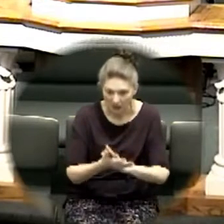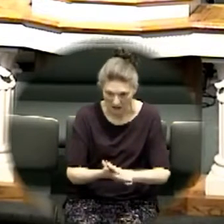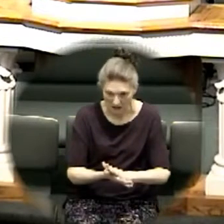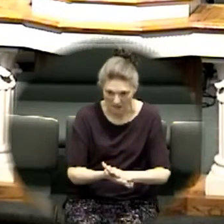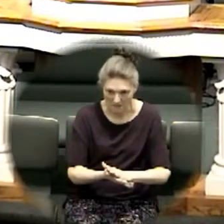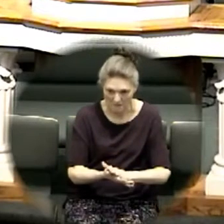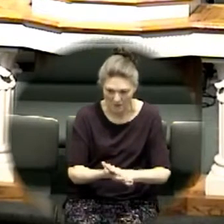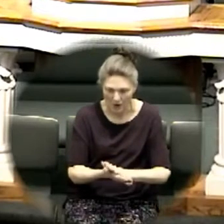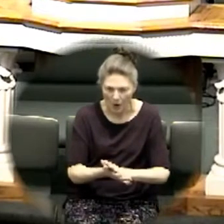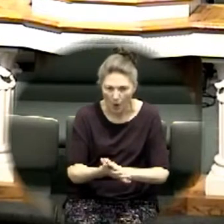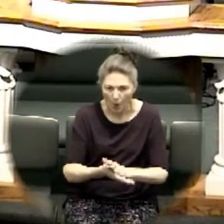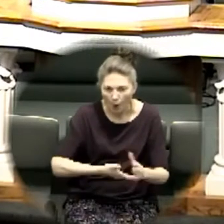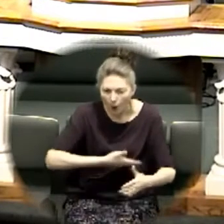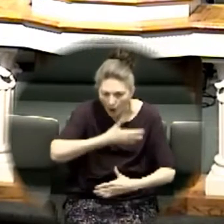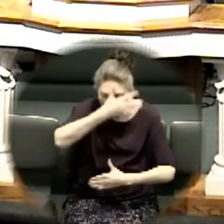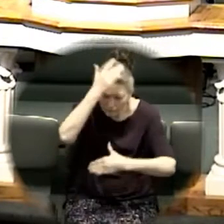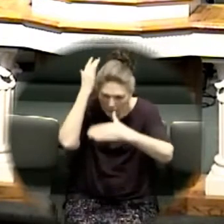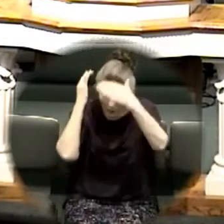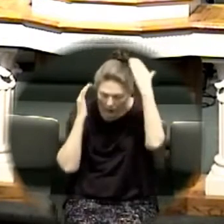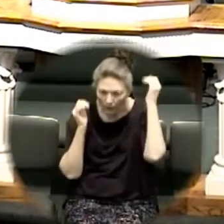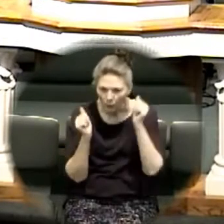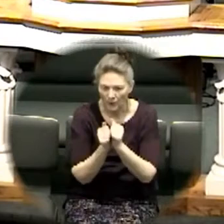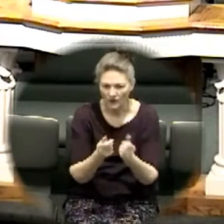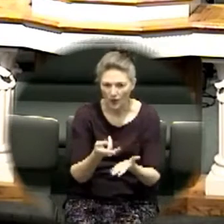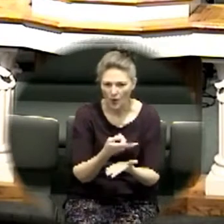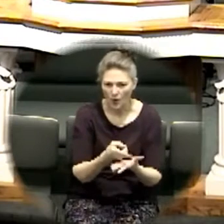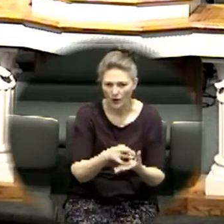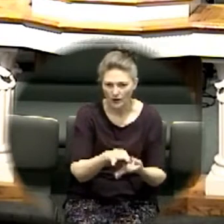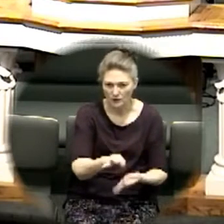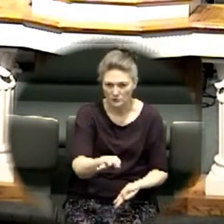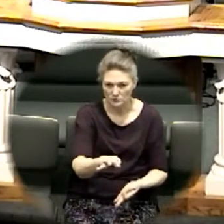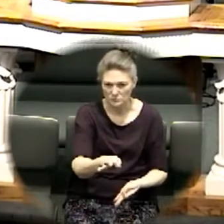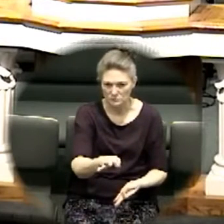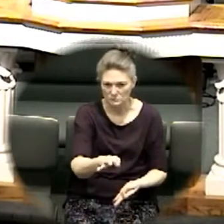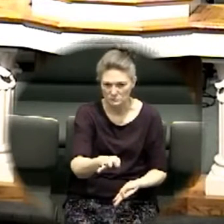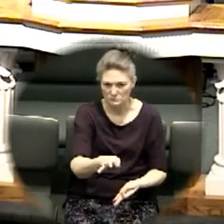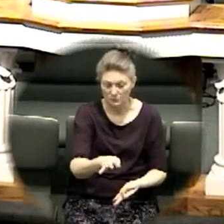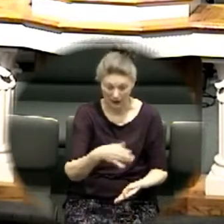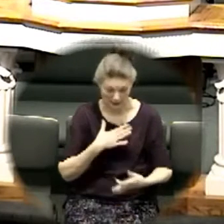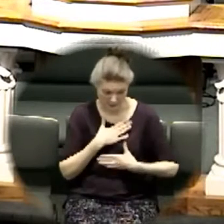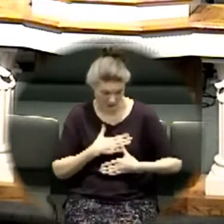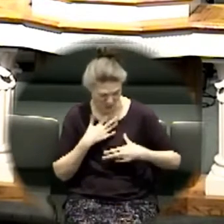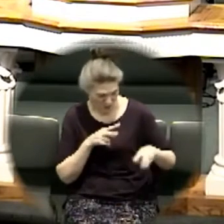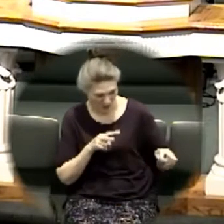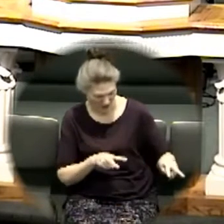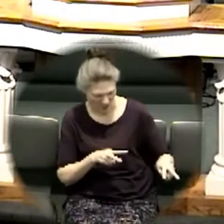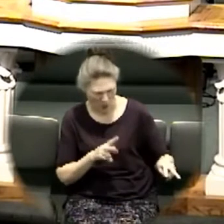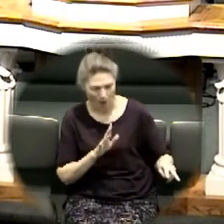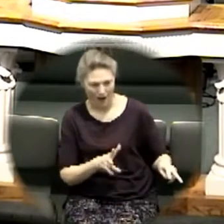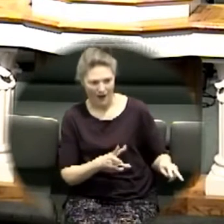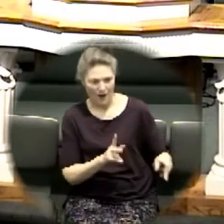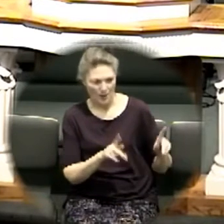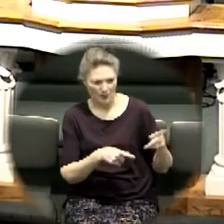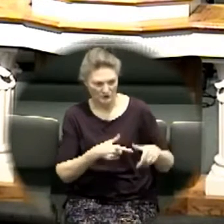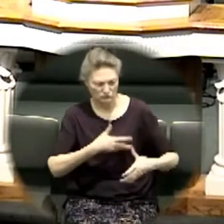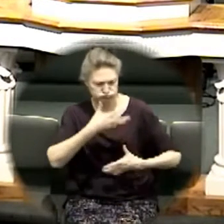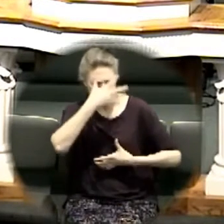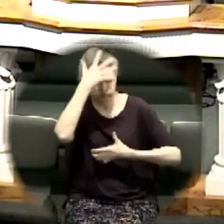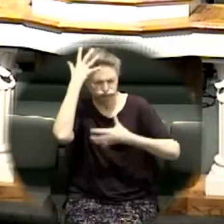i enjoyed watching it happen i enjoyed watching other people get drunk in the holy ghost i actually got hit with a